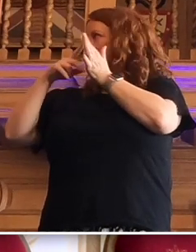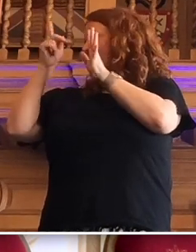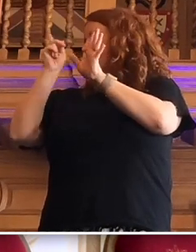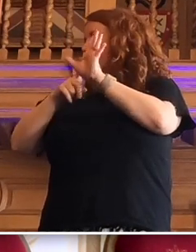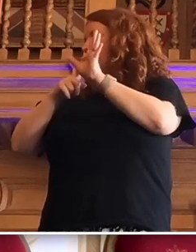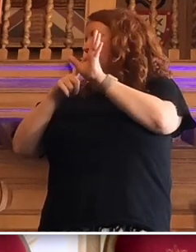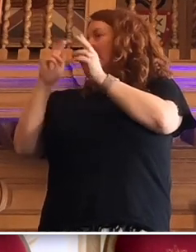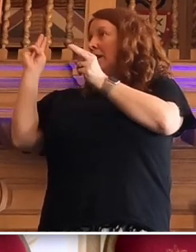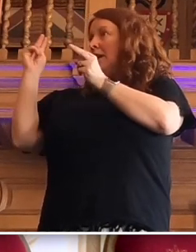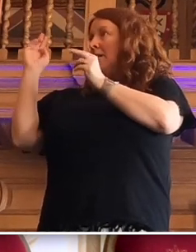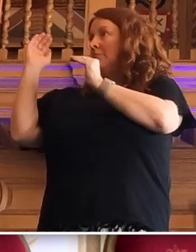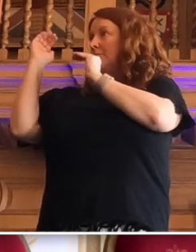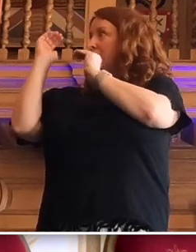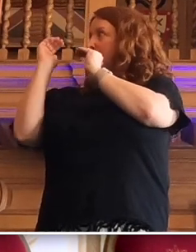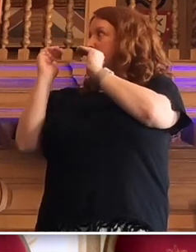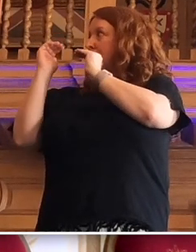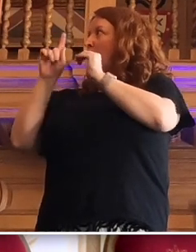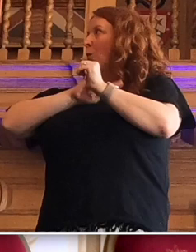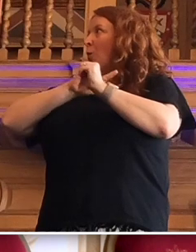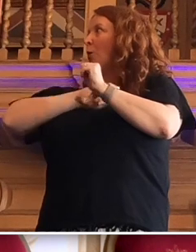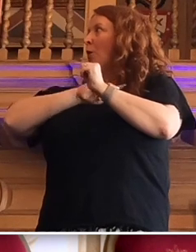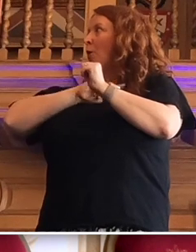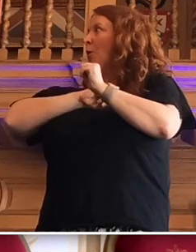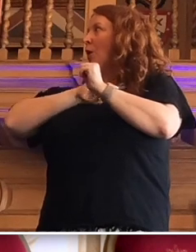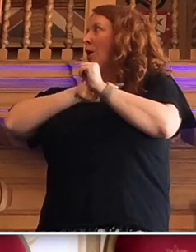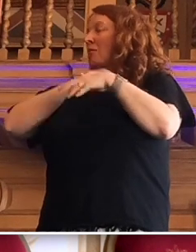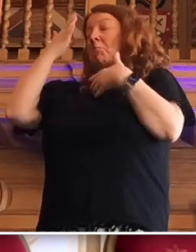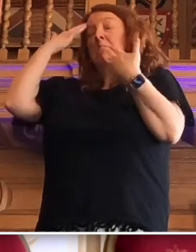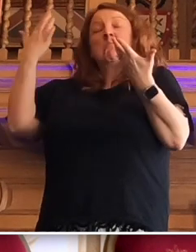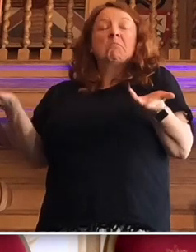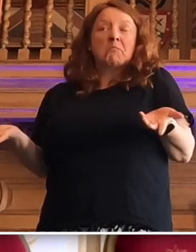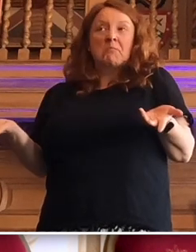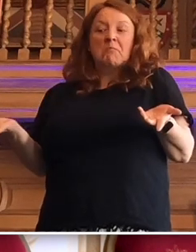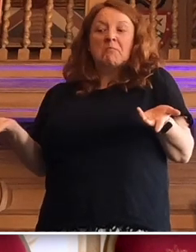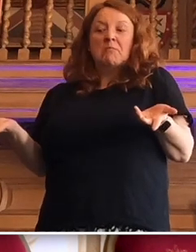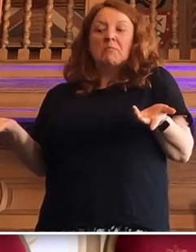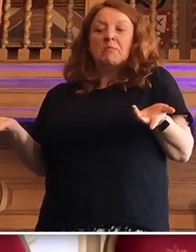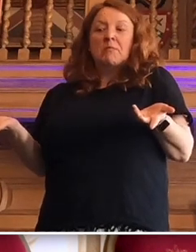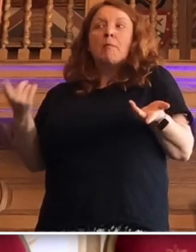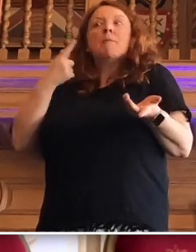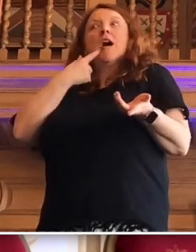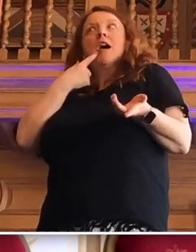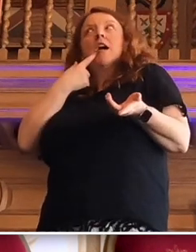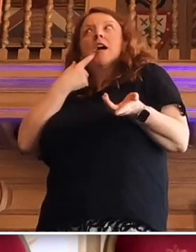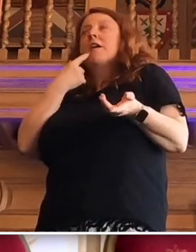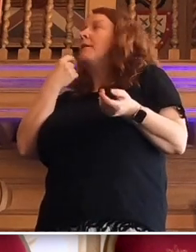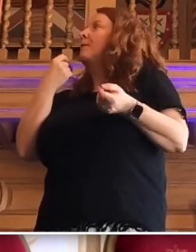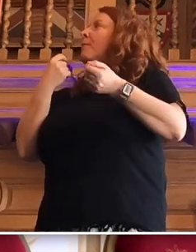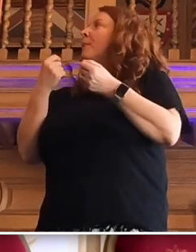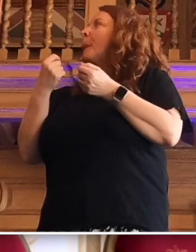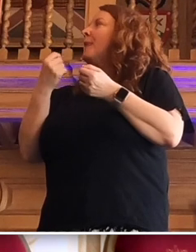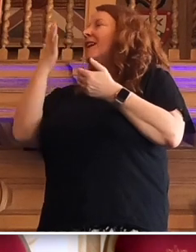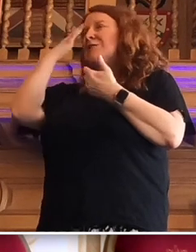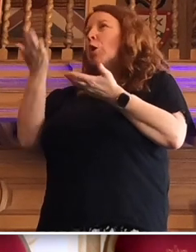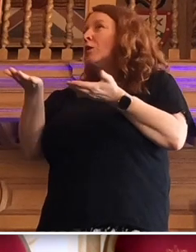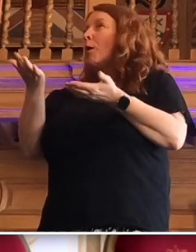question is why? I say I don't know so I can now give you some explanations. Having said I don't